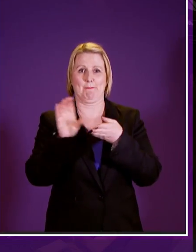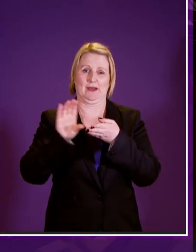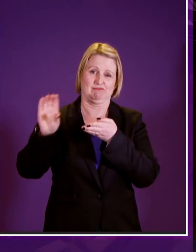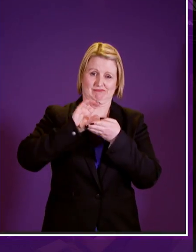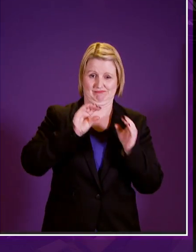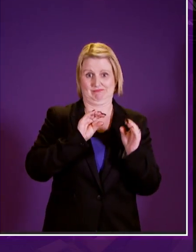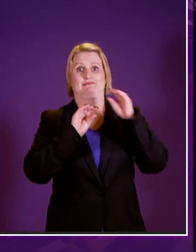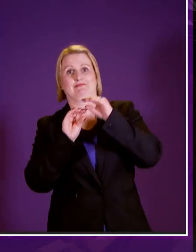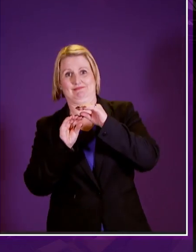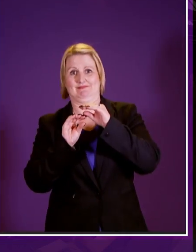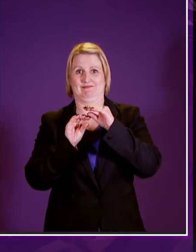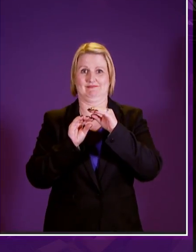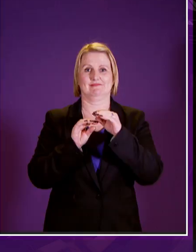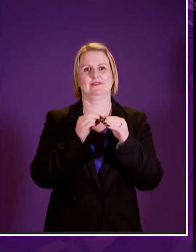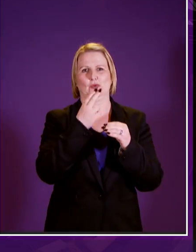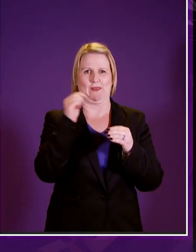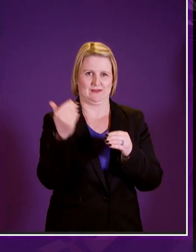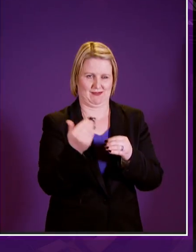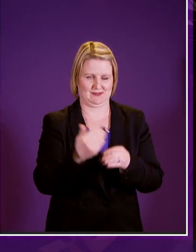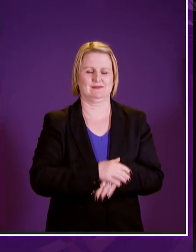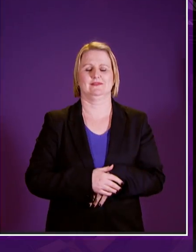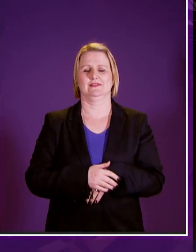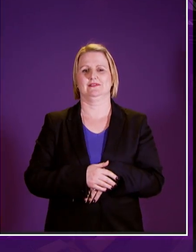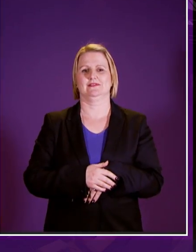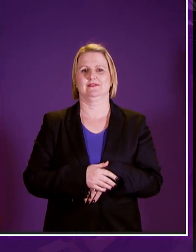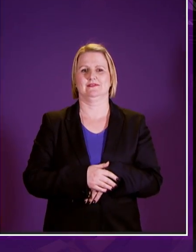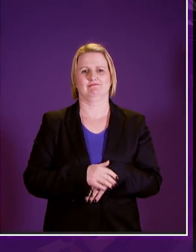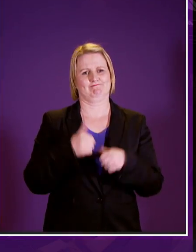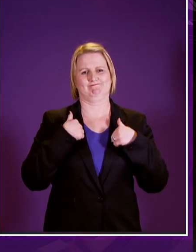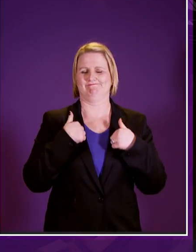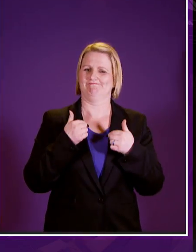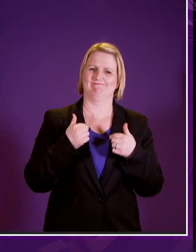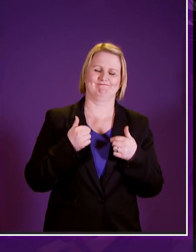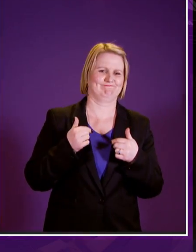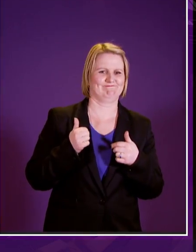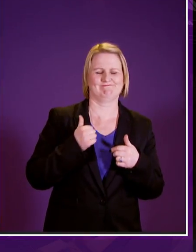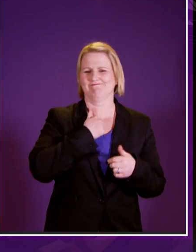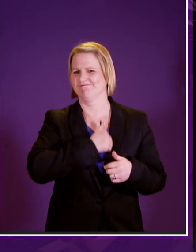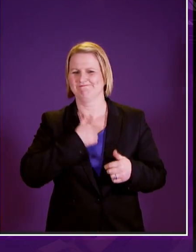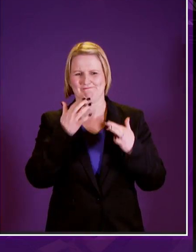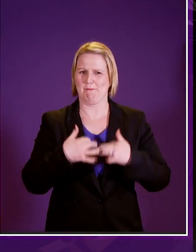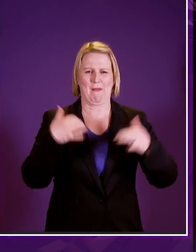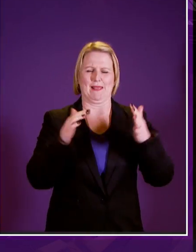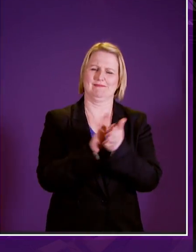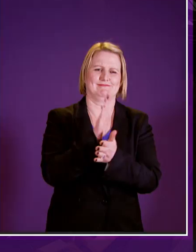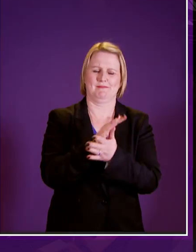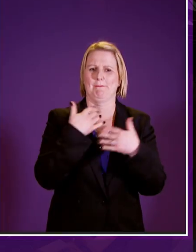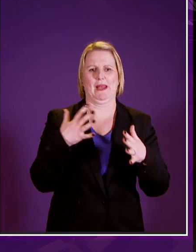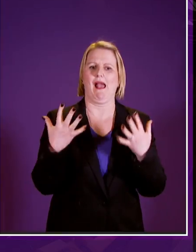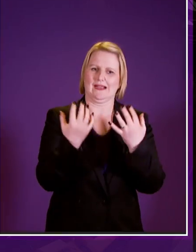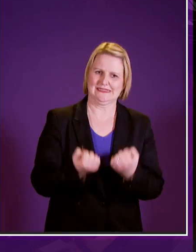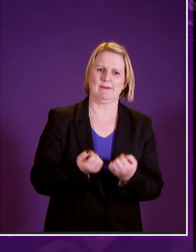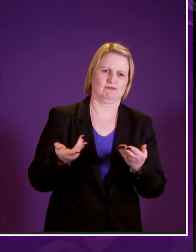and i'm delighted that the parliament accepted those arguments and discussions